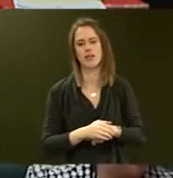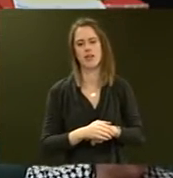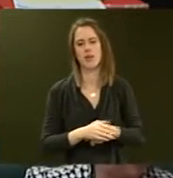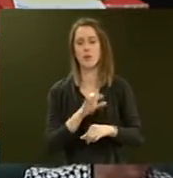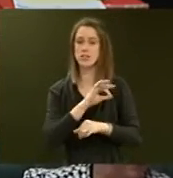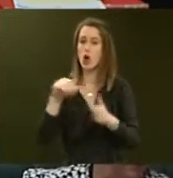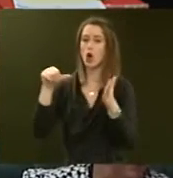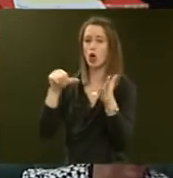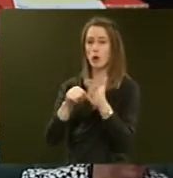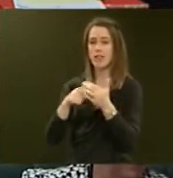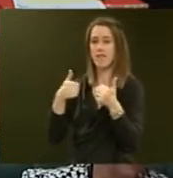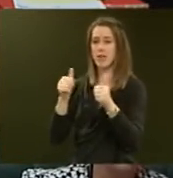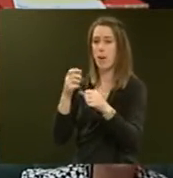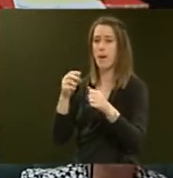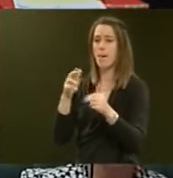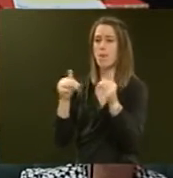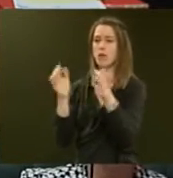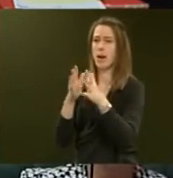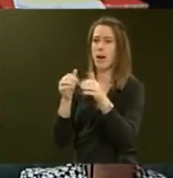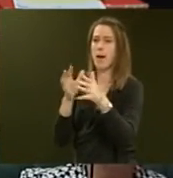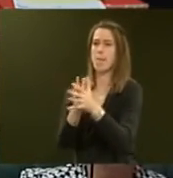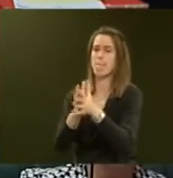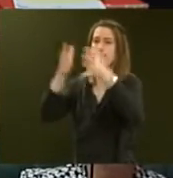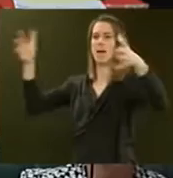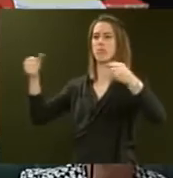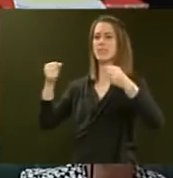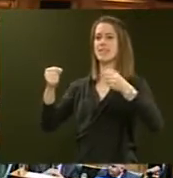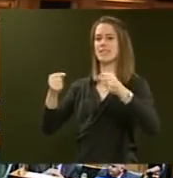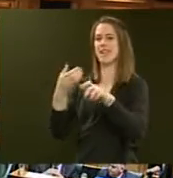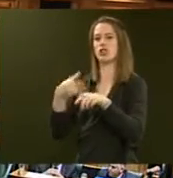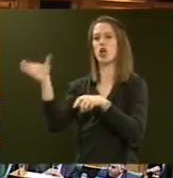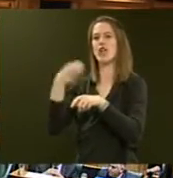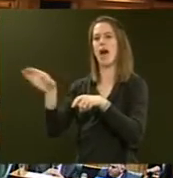is building mega prisons which churn out better criminals and not better people.